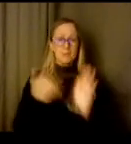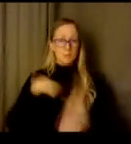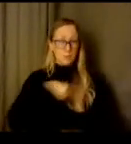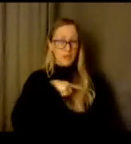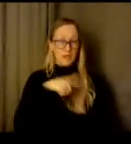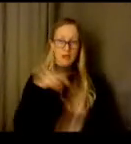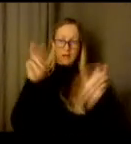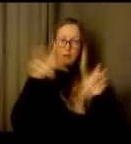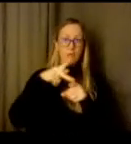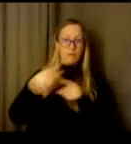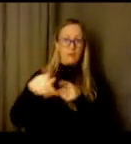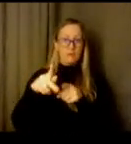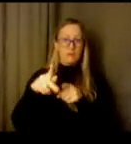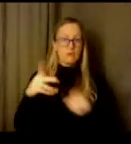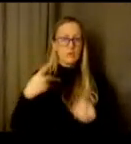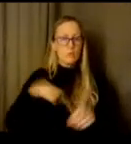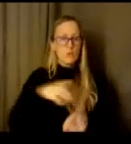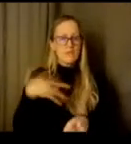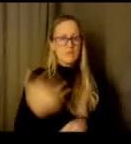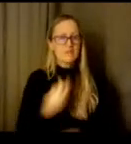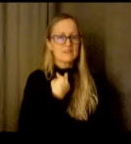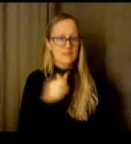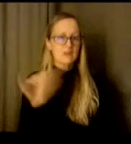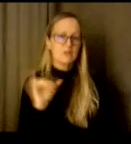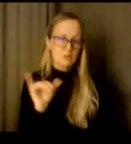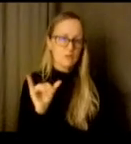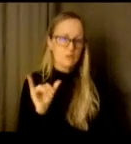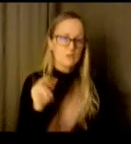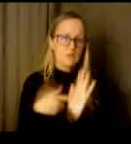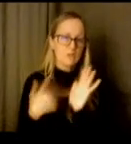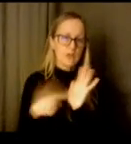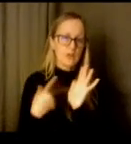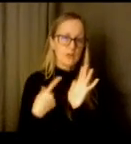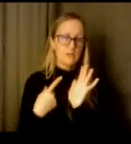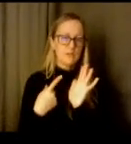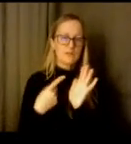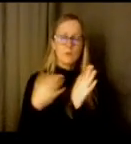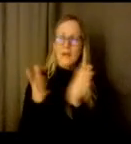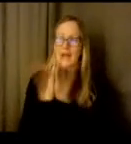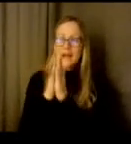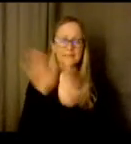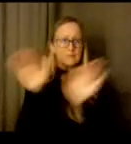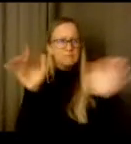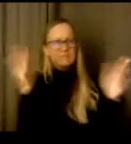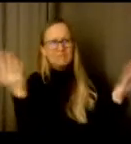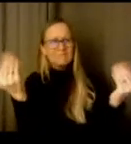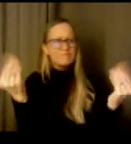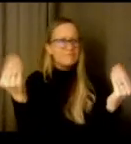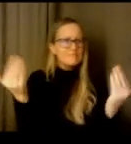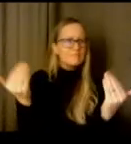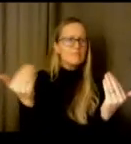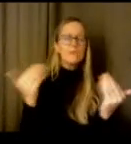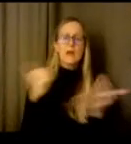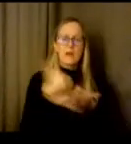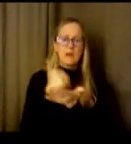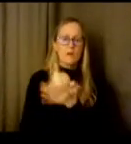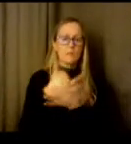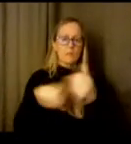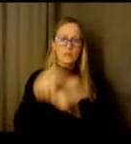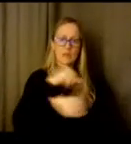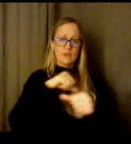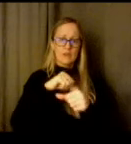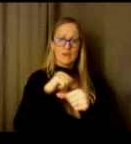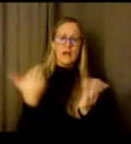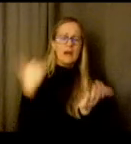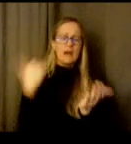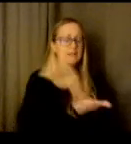our other uh our colleagues step in and help us so again i just want to salute the parents i want to